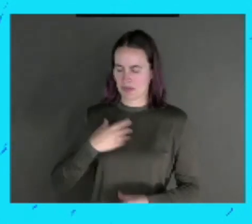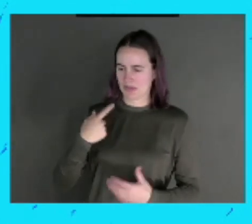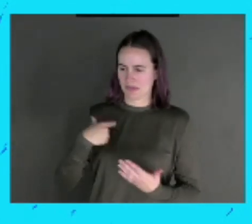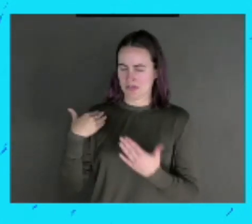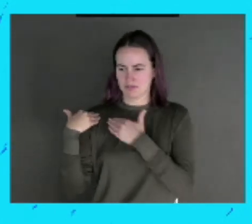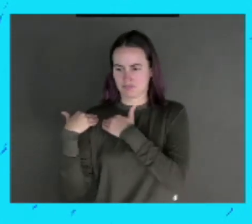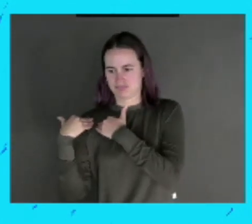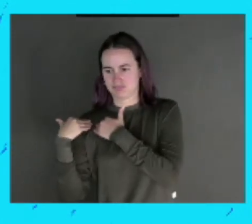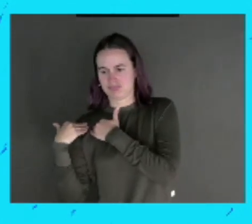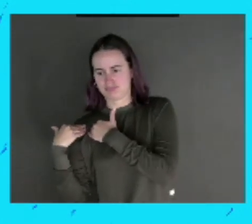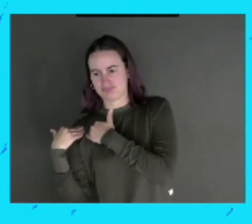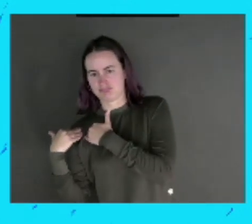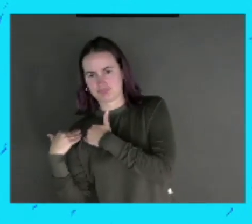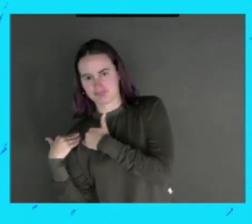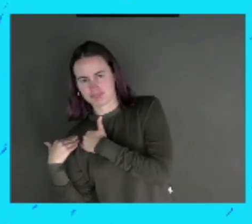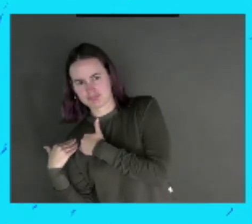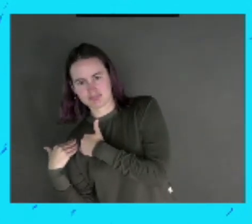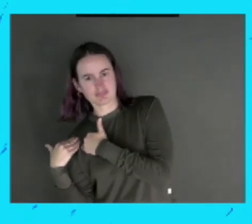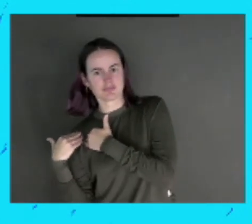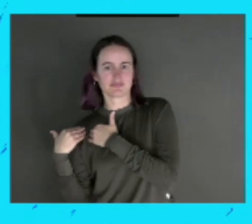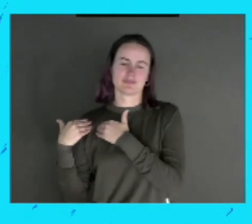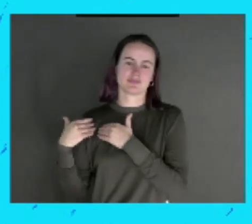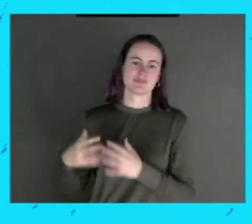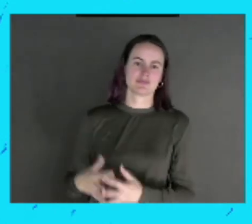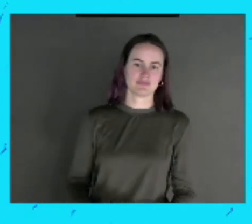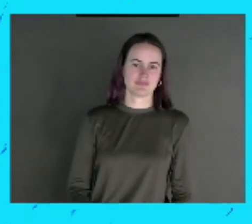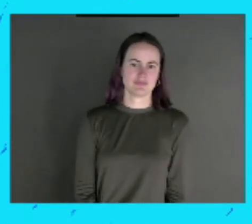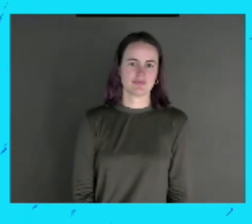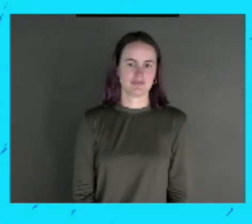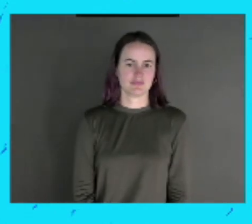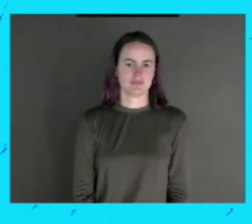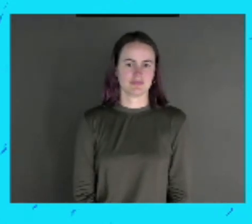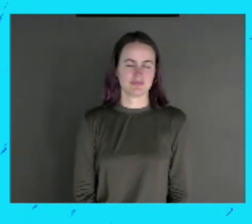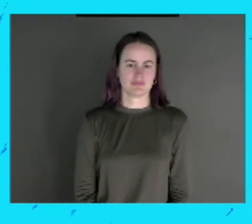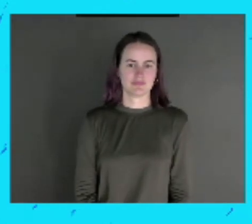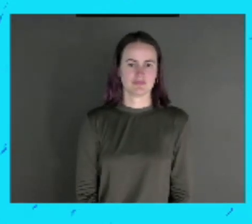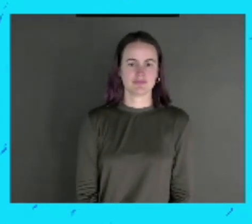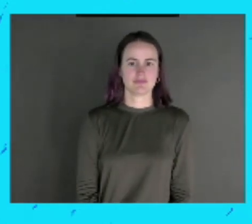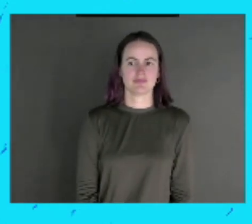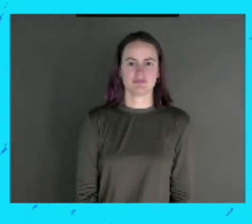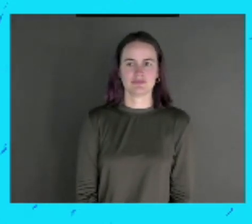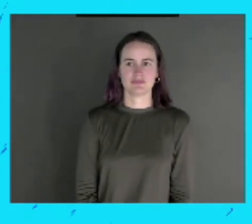anything to say. Ooh,